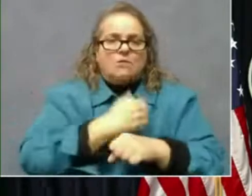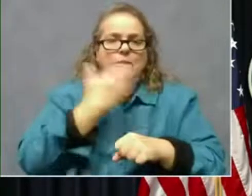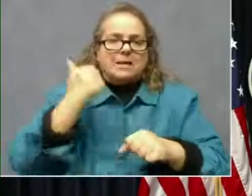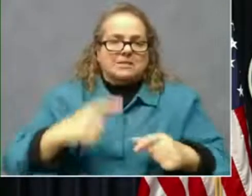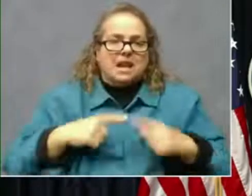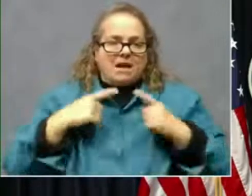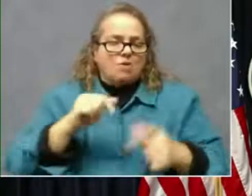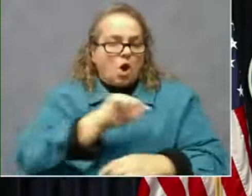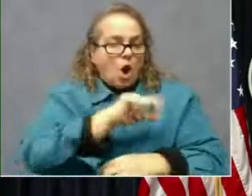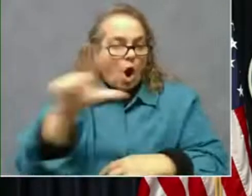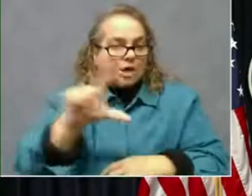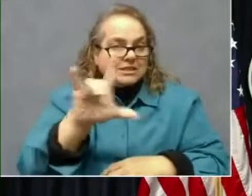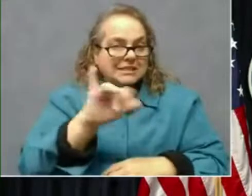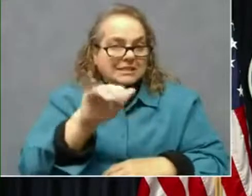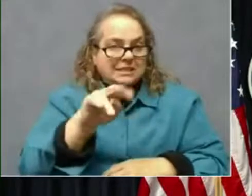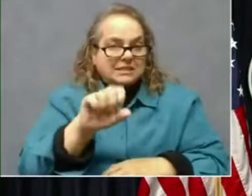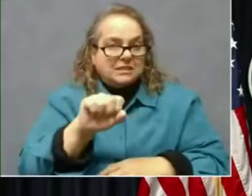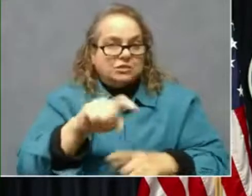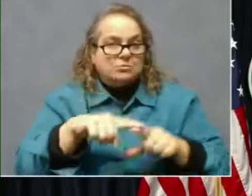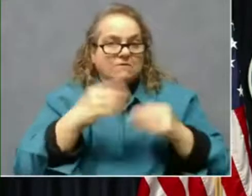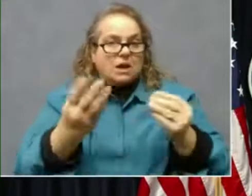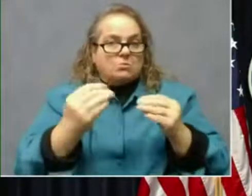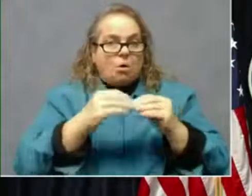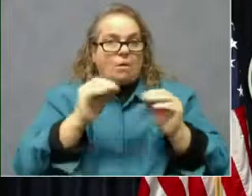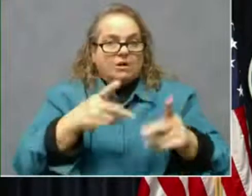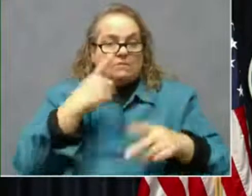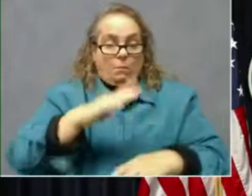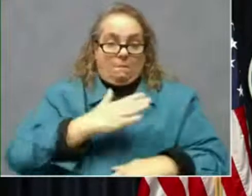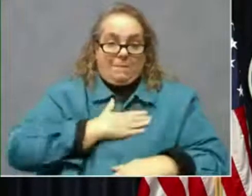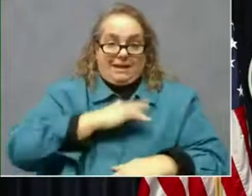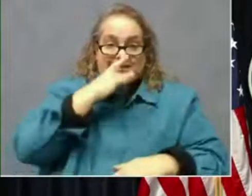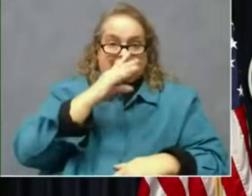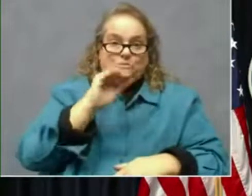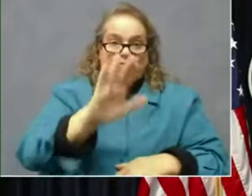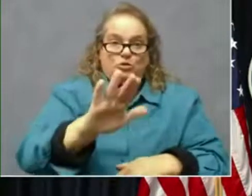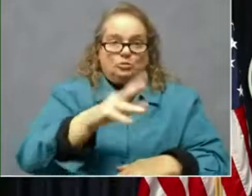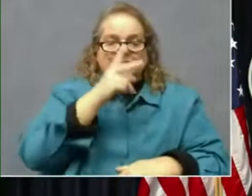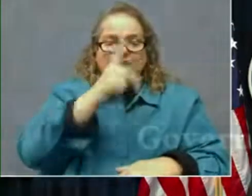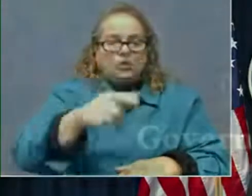more opportunity for my kids and for yours. We'll see you tomorrow at four.